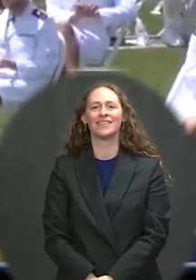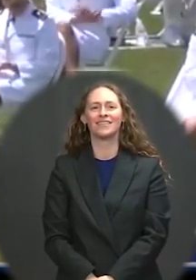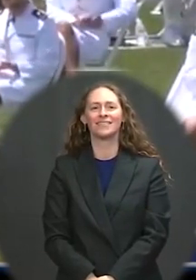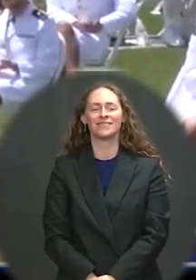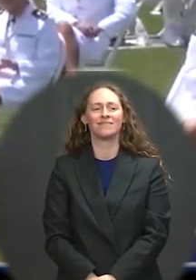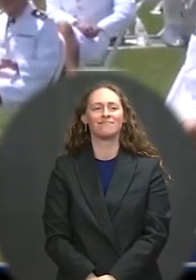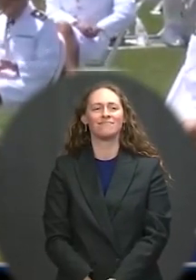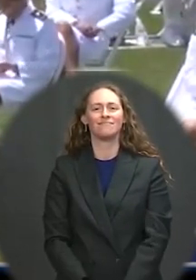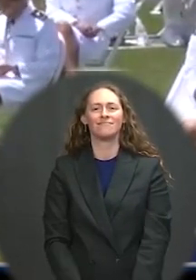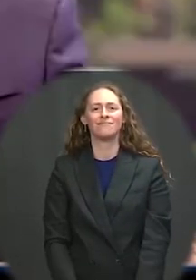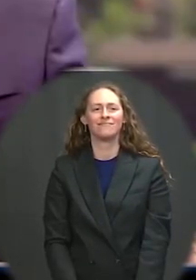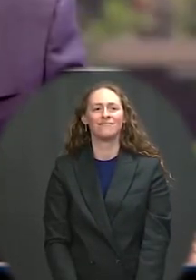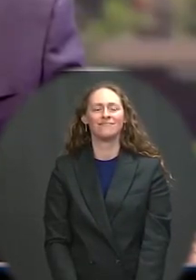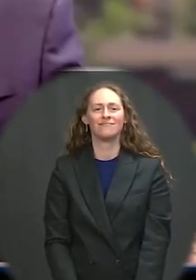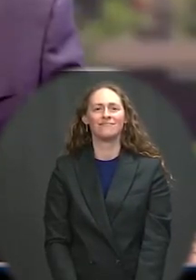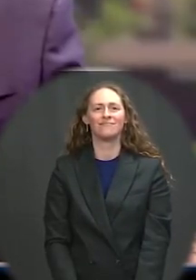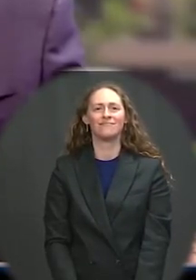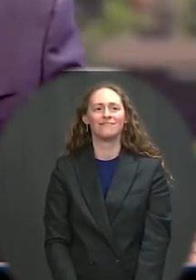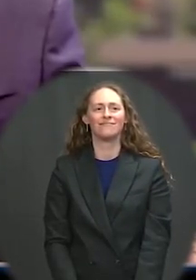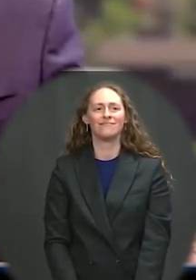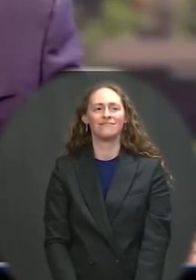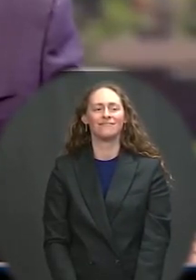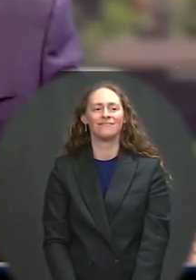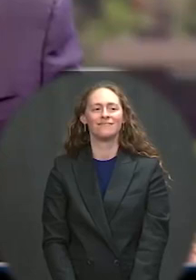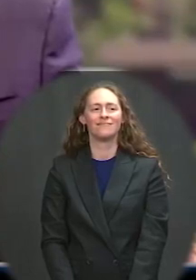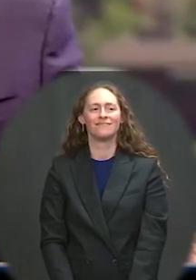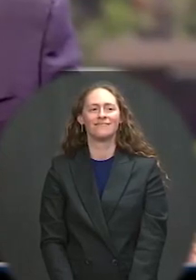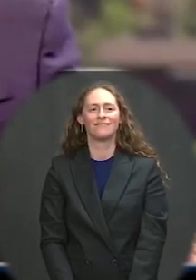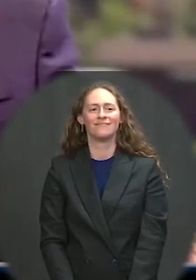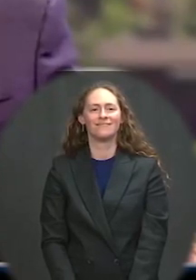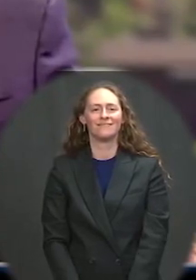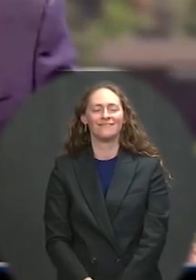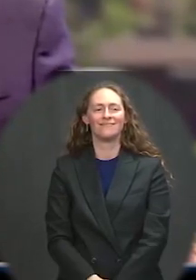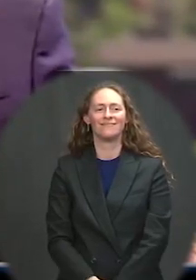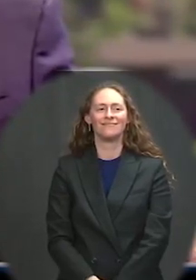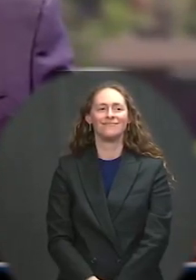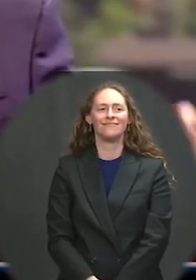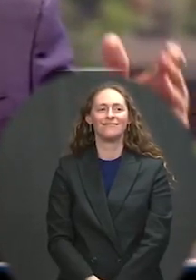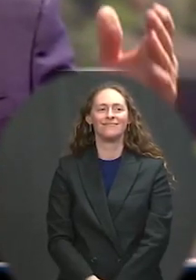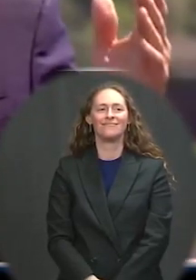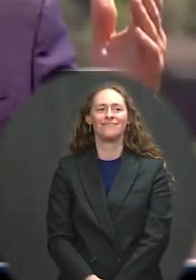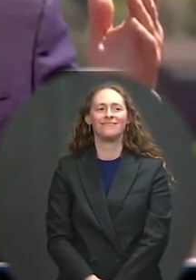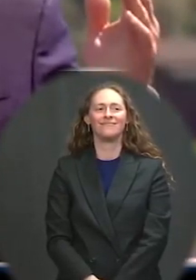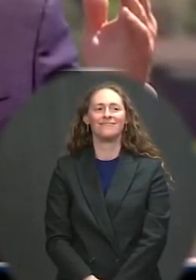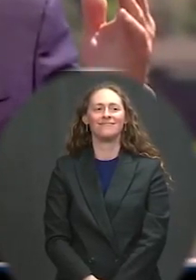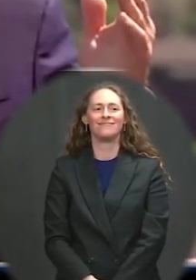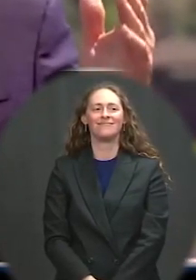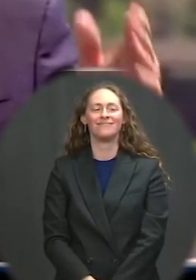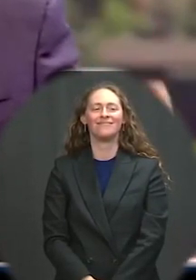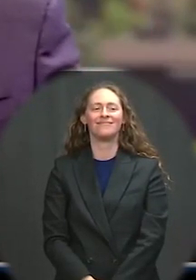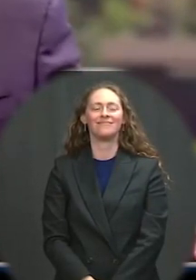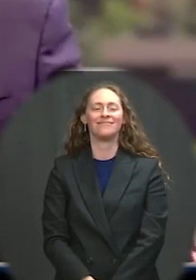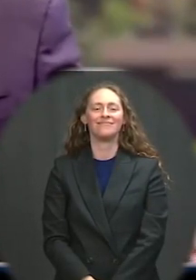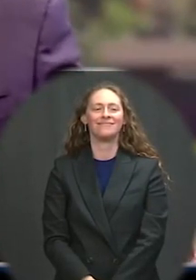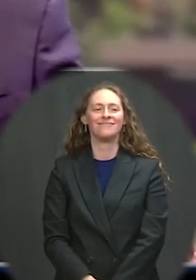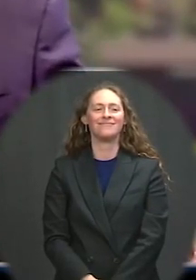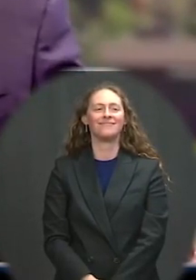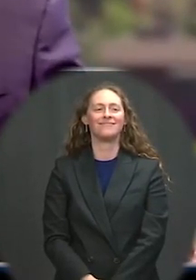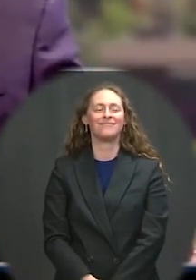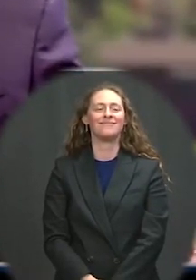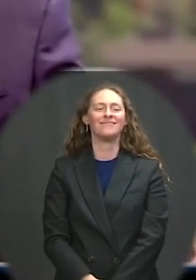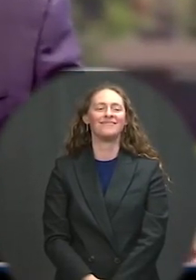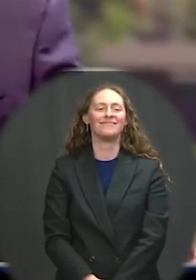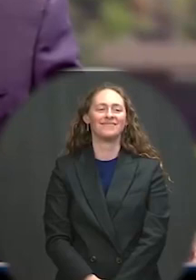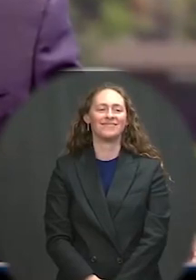But all kin aside, being here together is a victory in and of itself, an important marker in the progress we've made to turn the tide of this